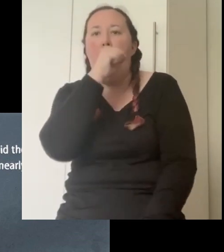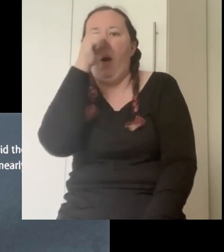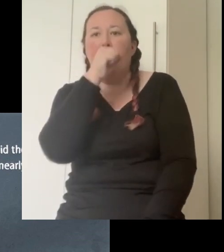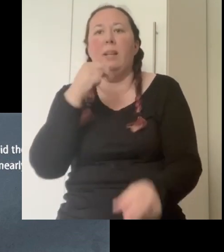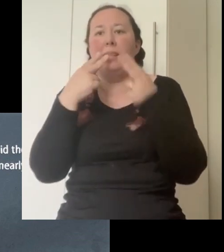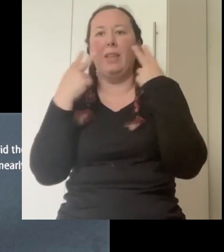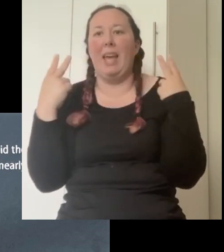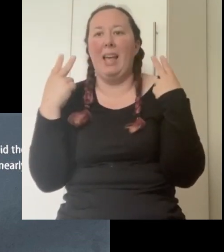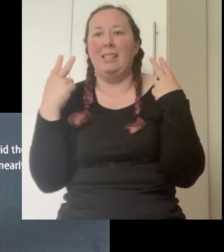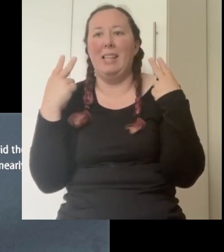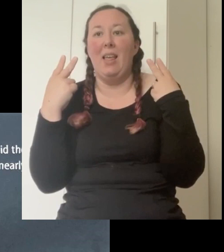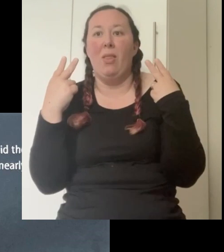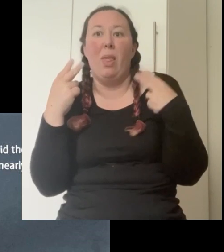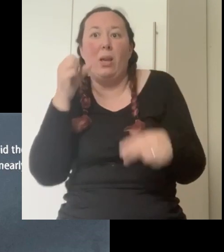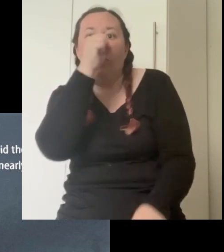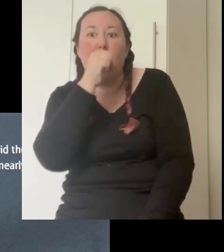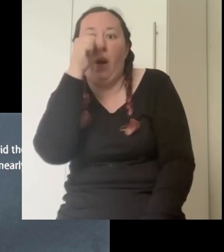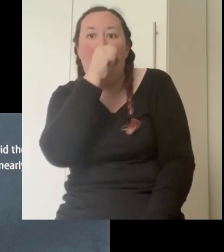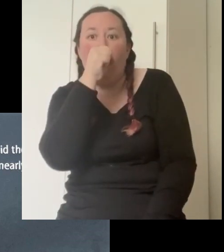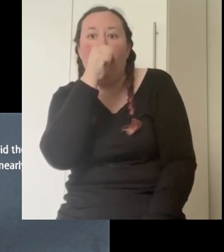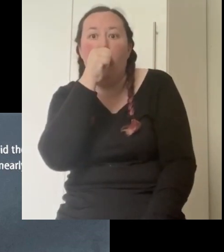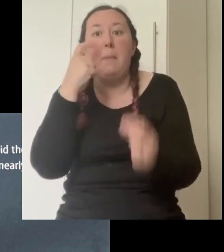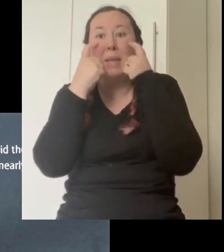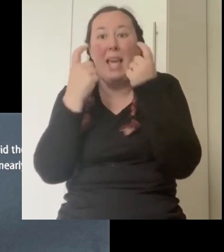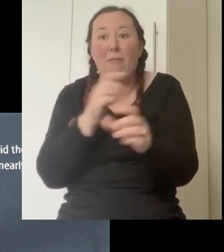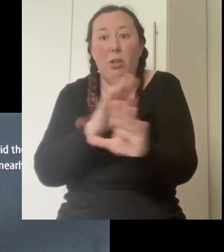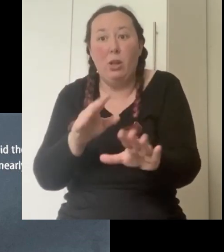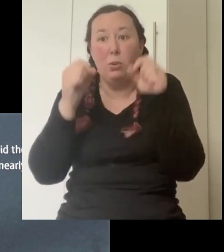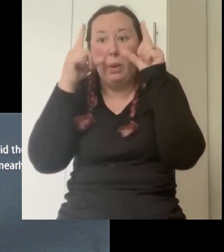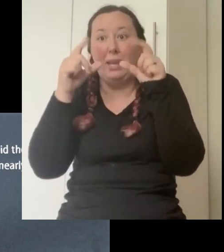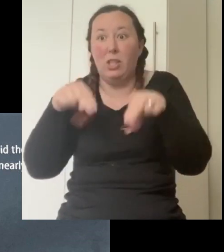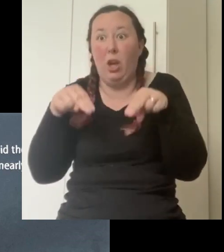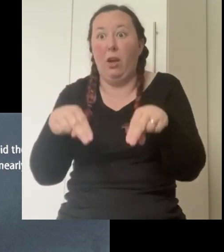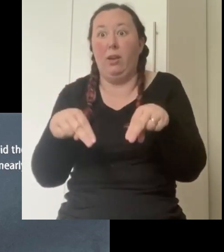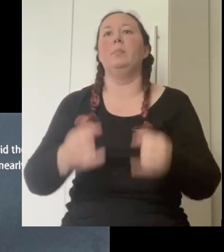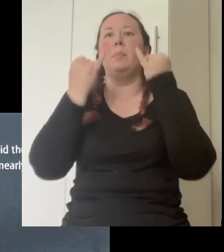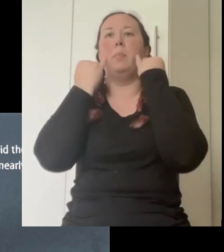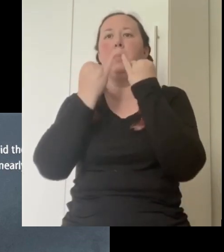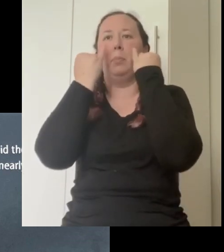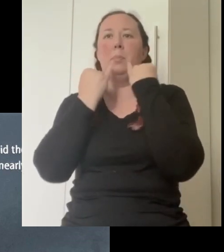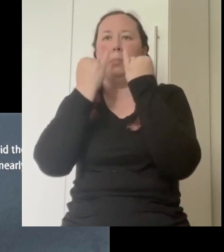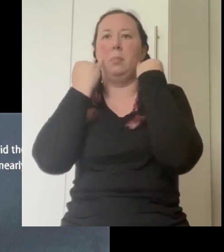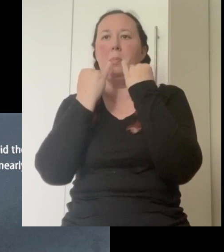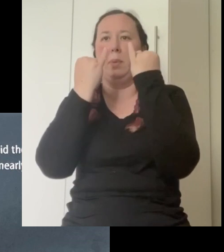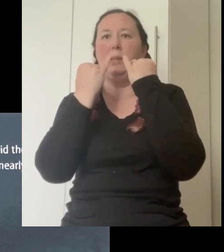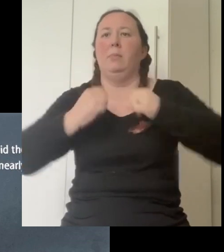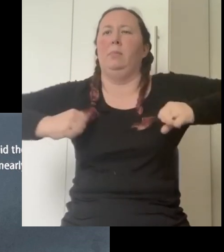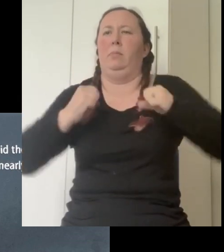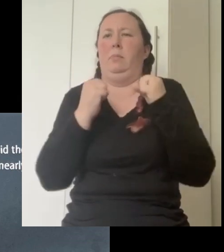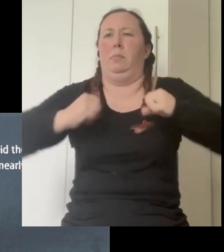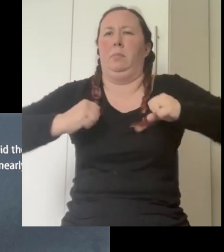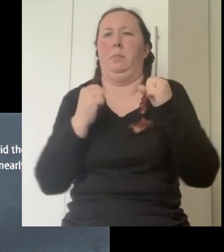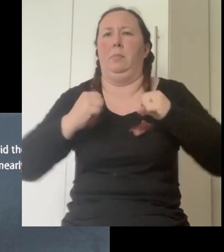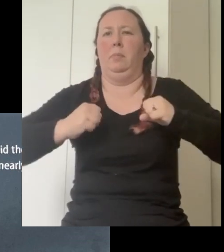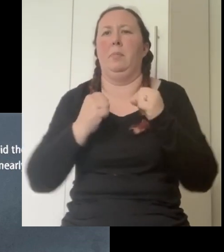oink said the cats there goes the hog be careful not to wake the dog bah bah bah said the